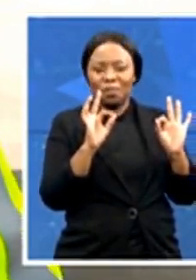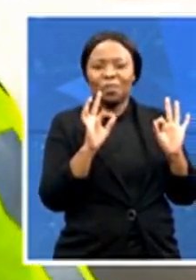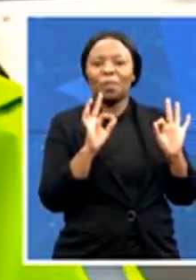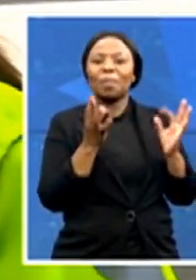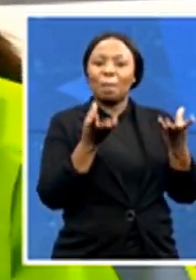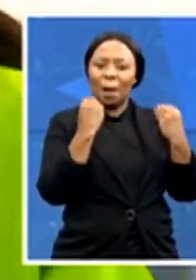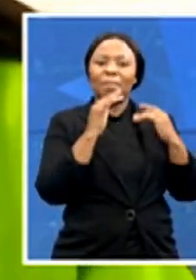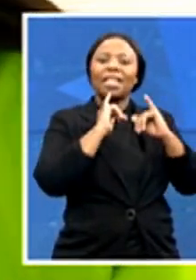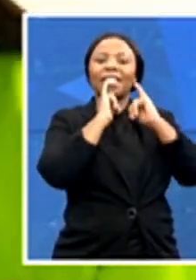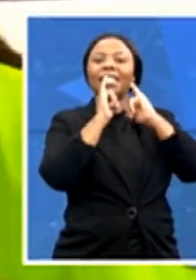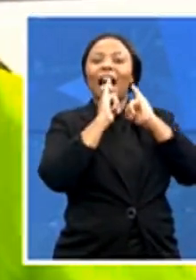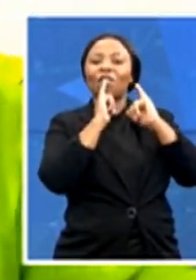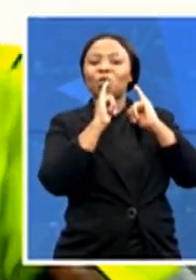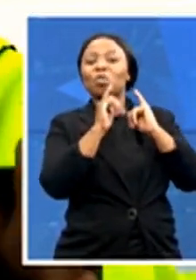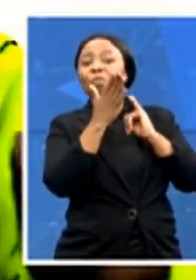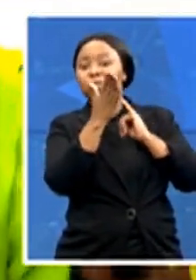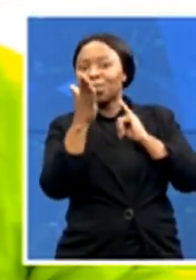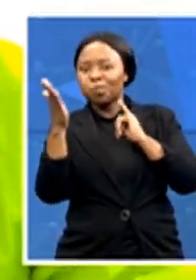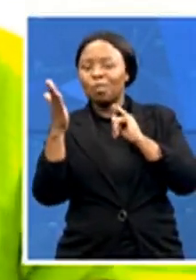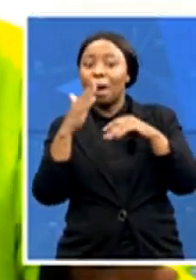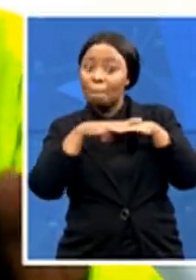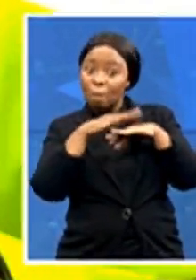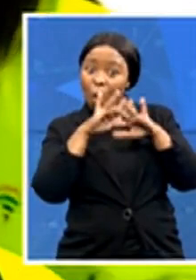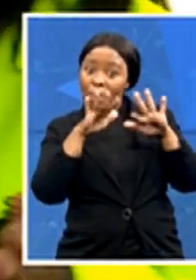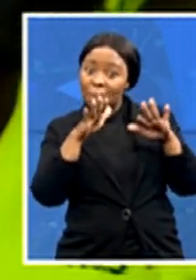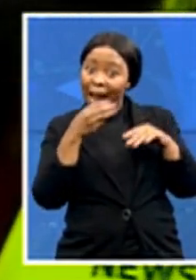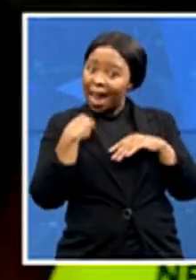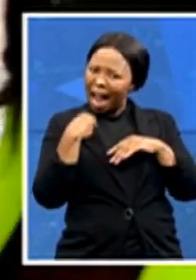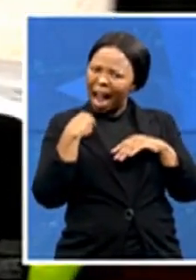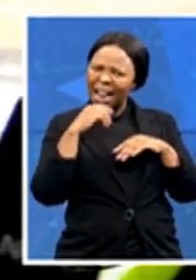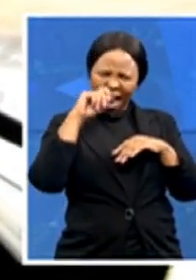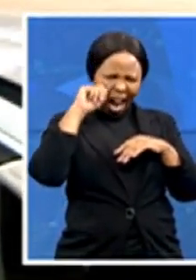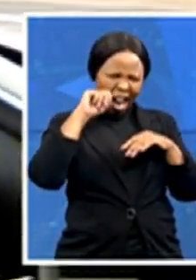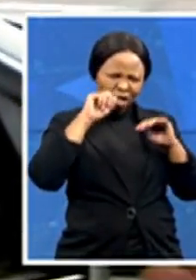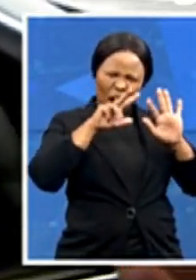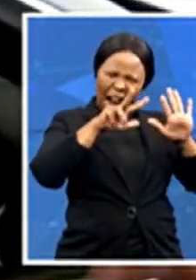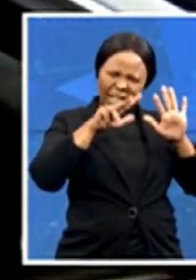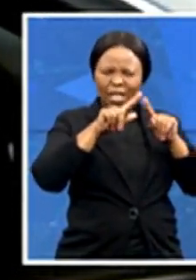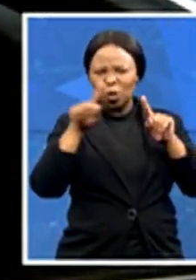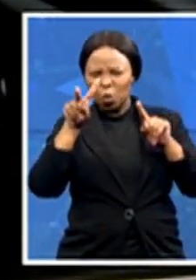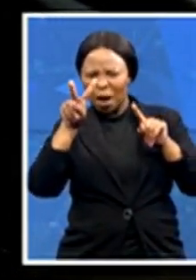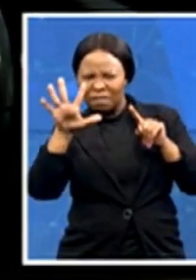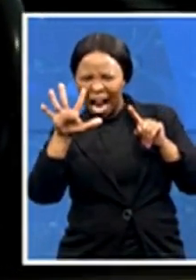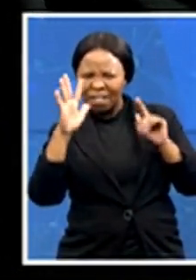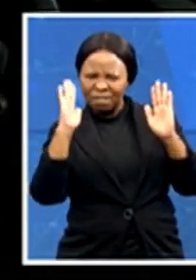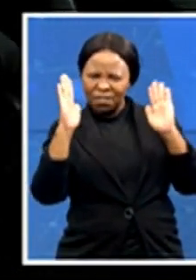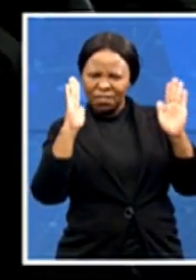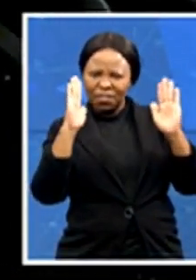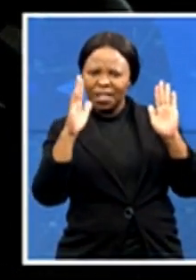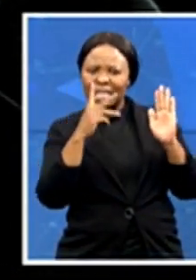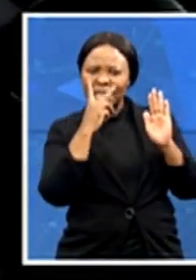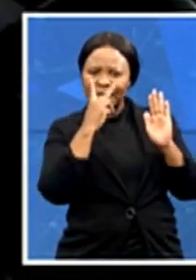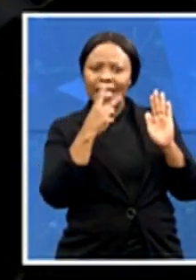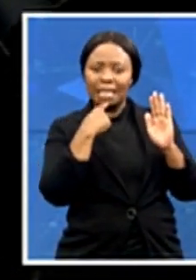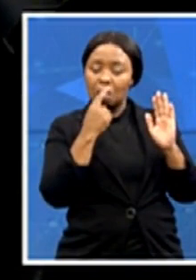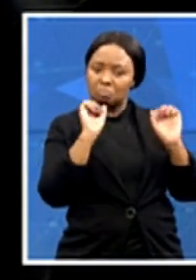I've got more people, young people here between the ages of 18 and 25. We understand that they've been allowed to start vaccinating. And obviously,